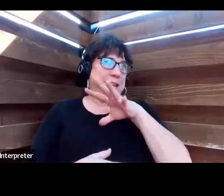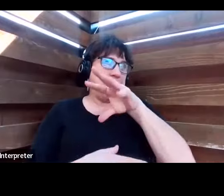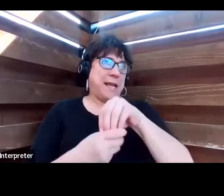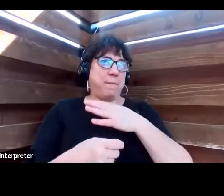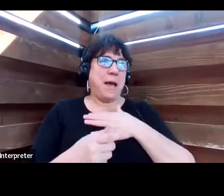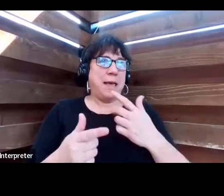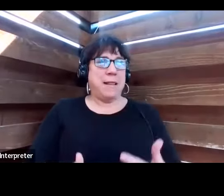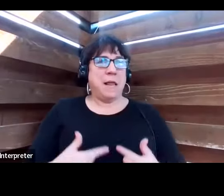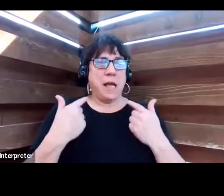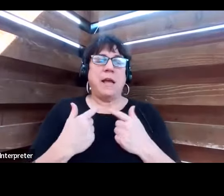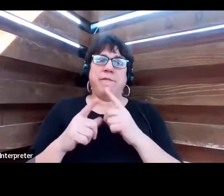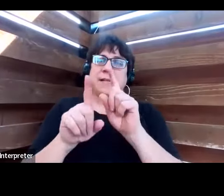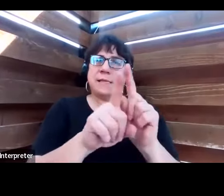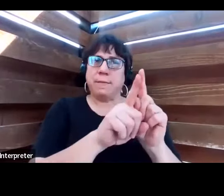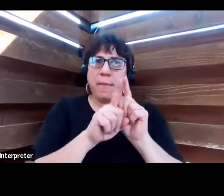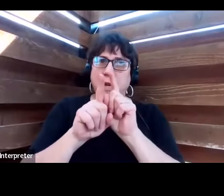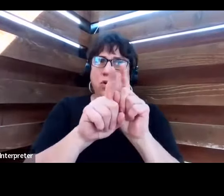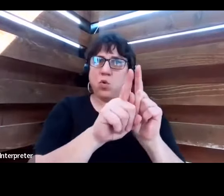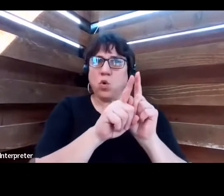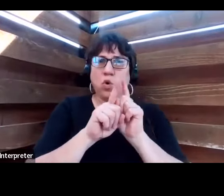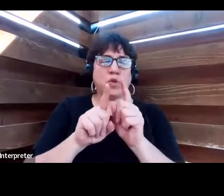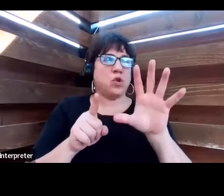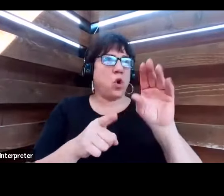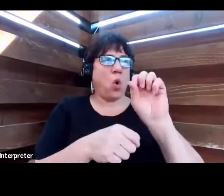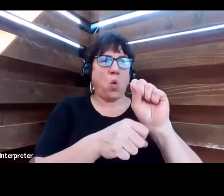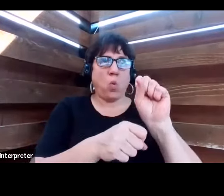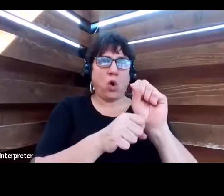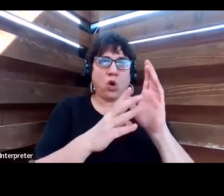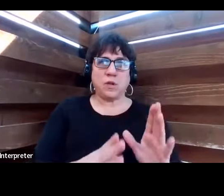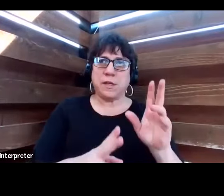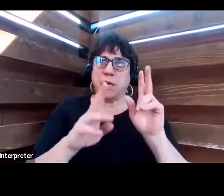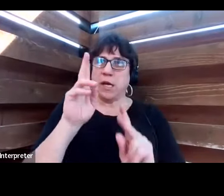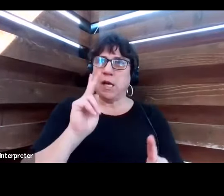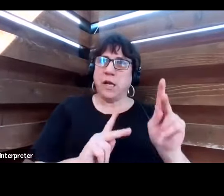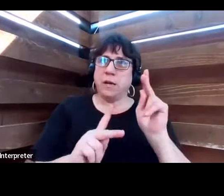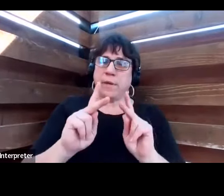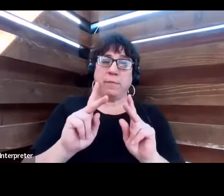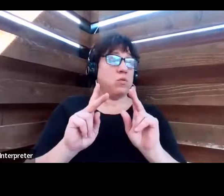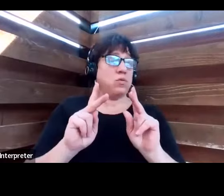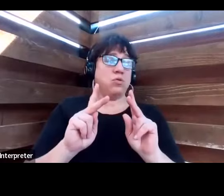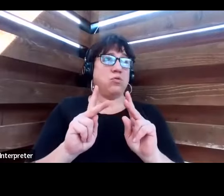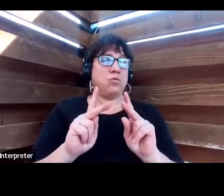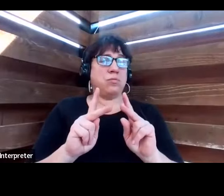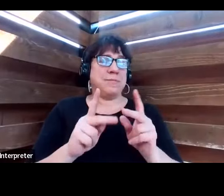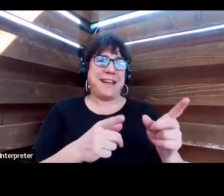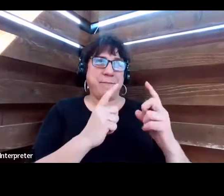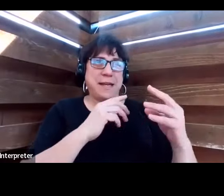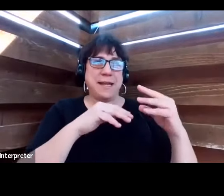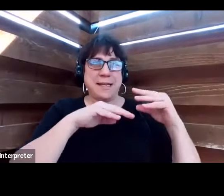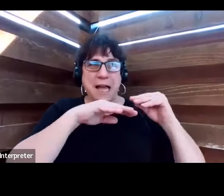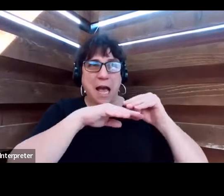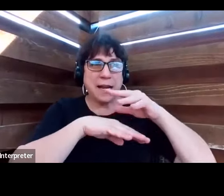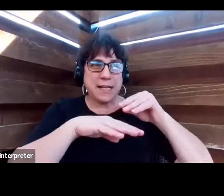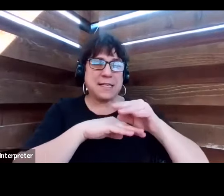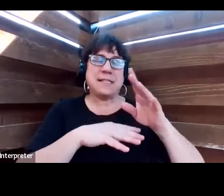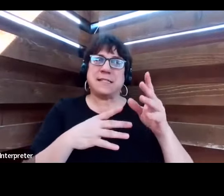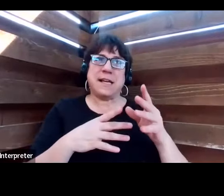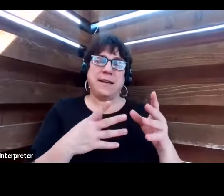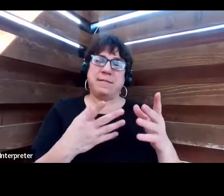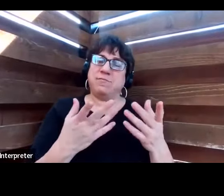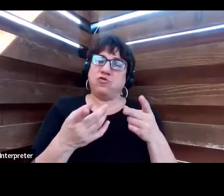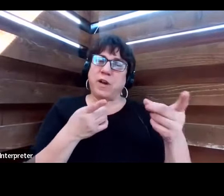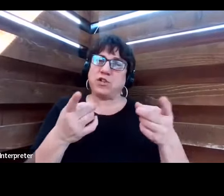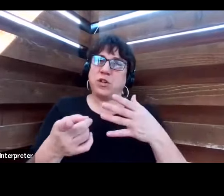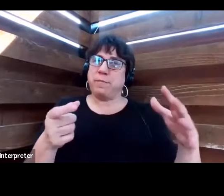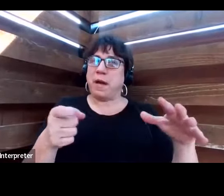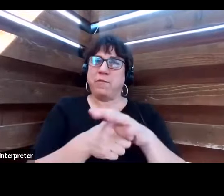as mentors, co-workers, and people who just gave me guidance and direction throughout my entire career.